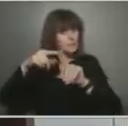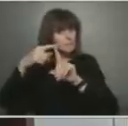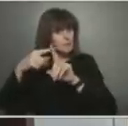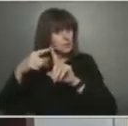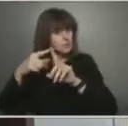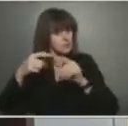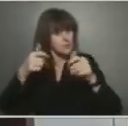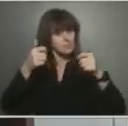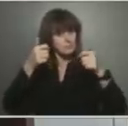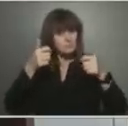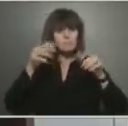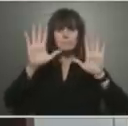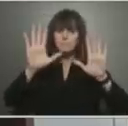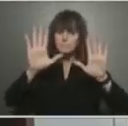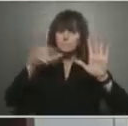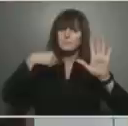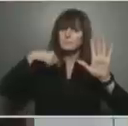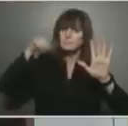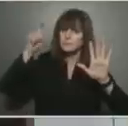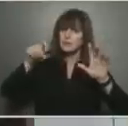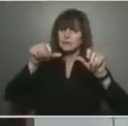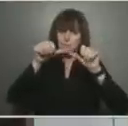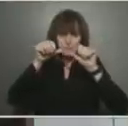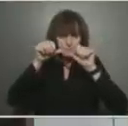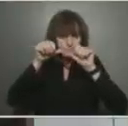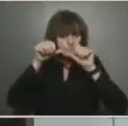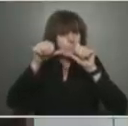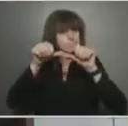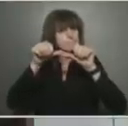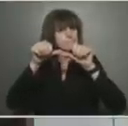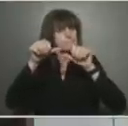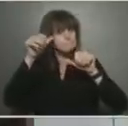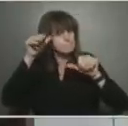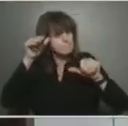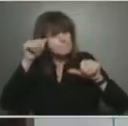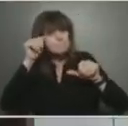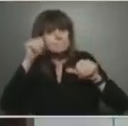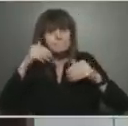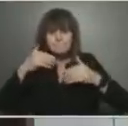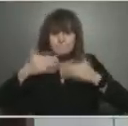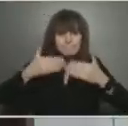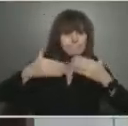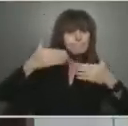and our continued reopening efforts must be implemented cautiously.